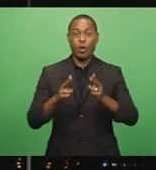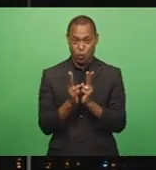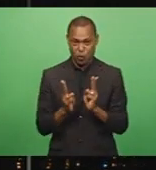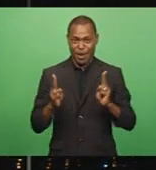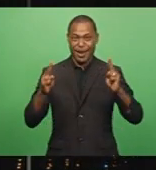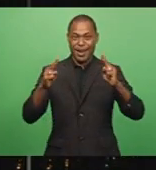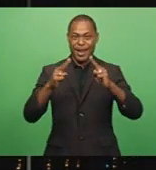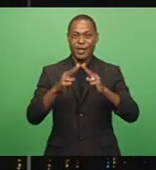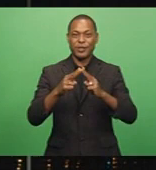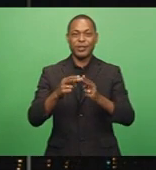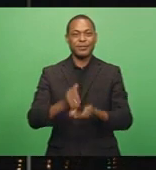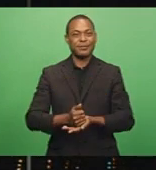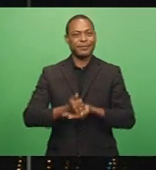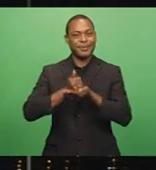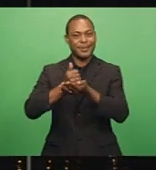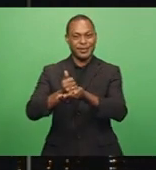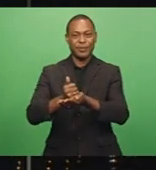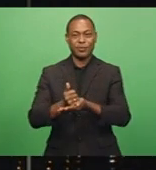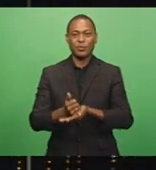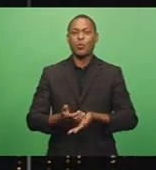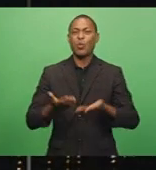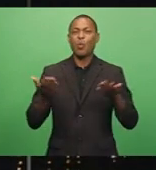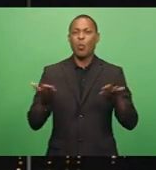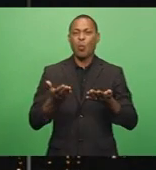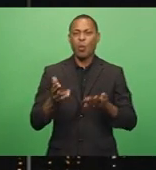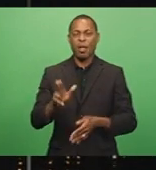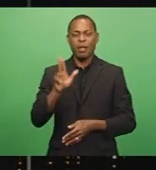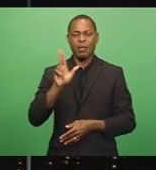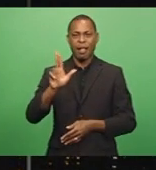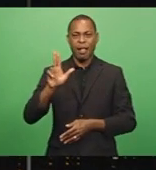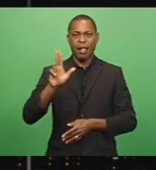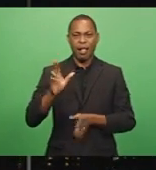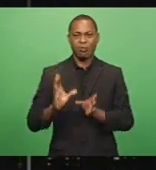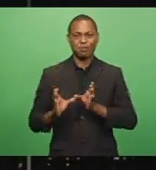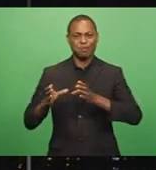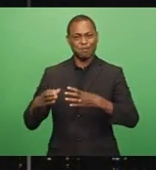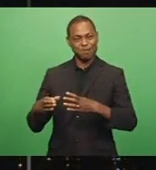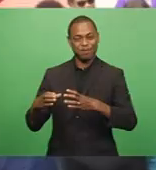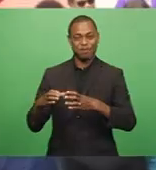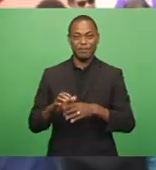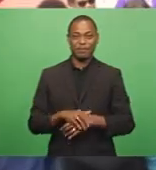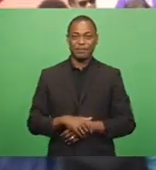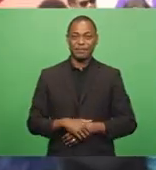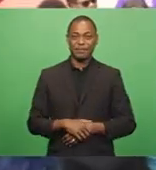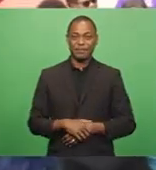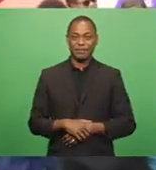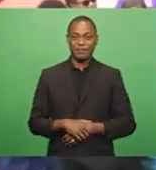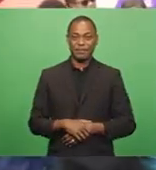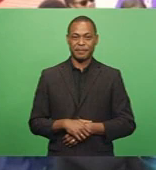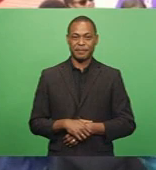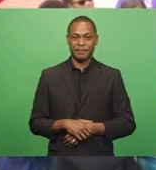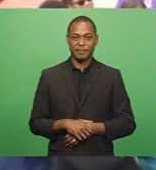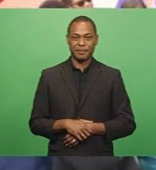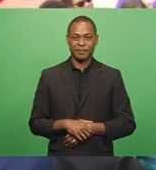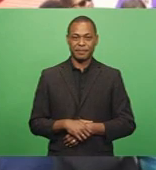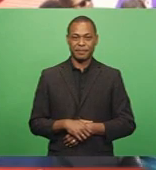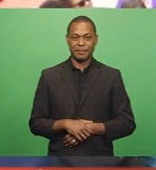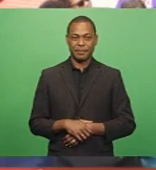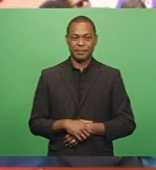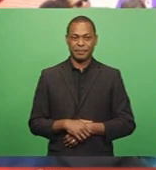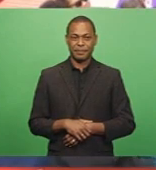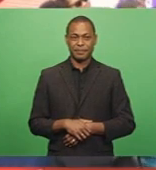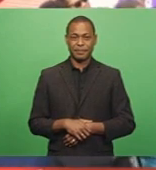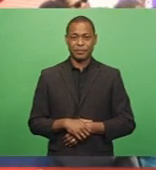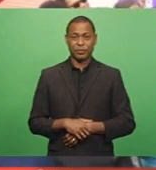arms of the government to several islands in the Lao group. Chosay Nanunga reports. During this